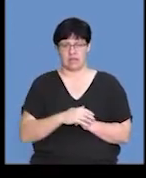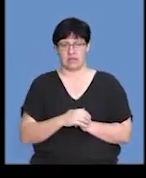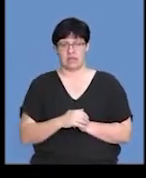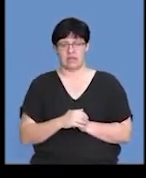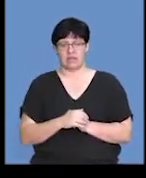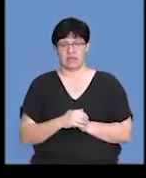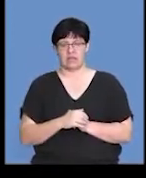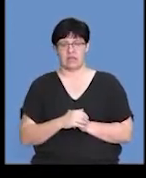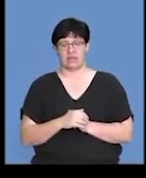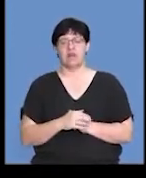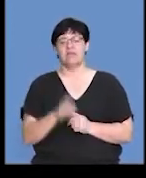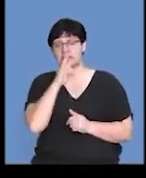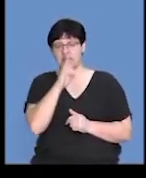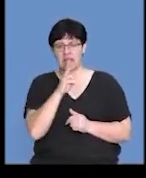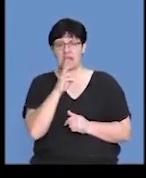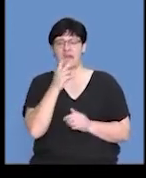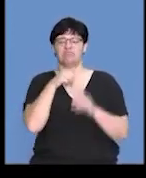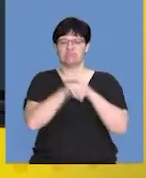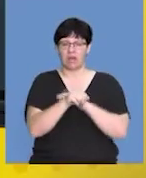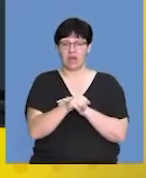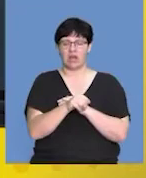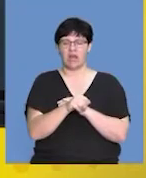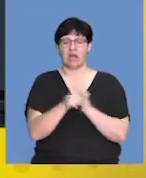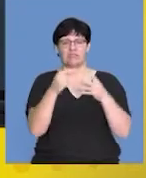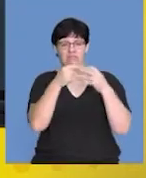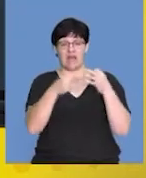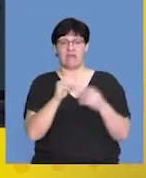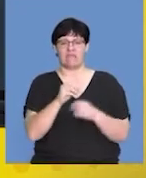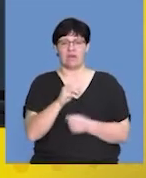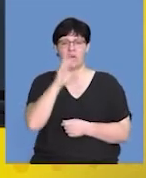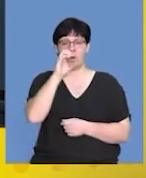if we go back to reproductive strategies, there are three terms.